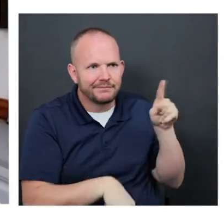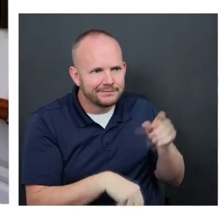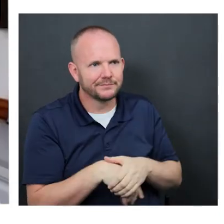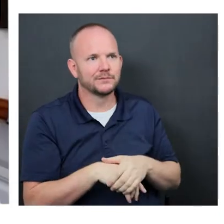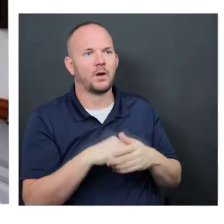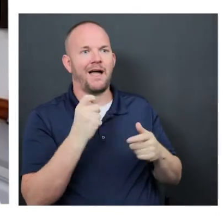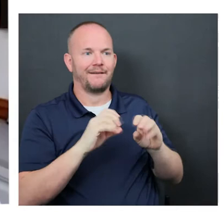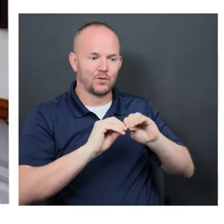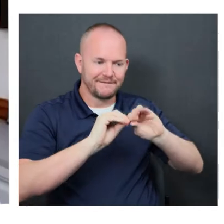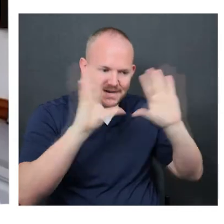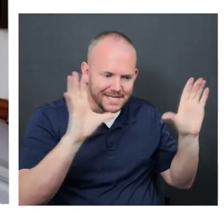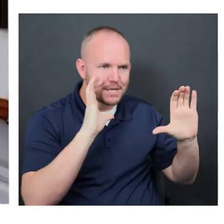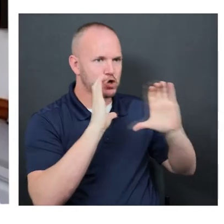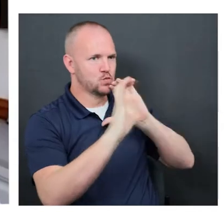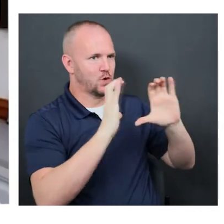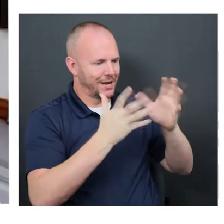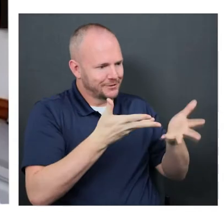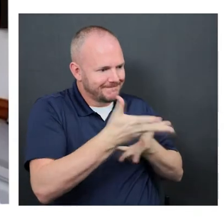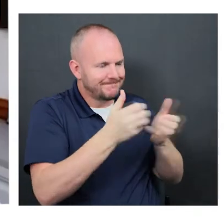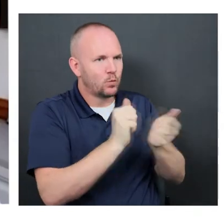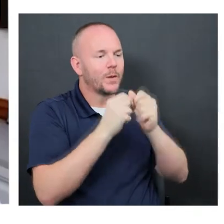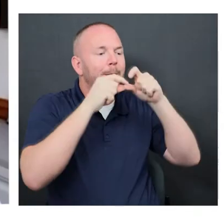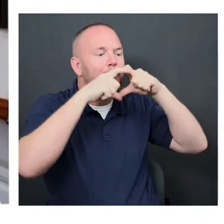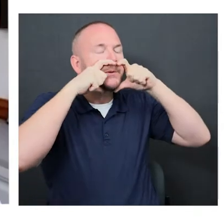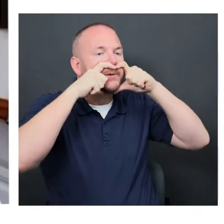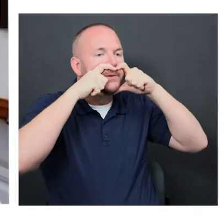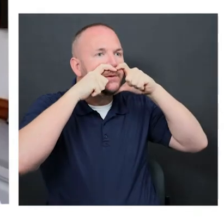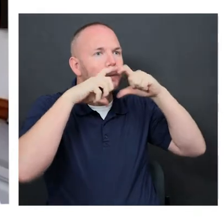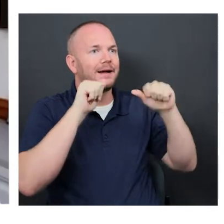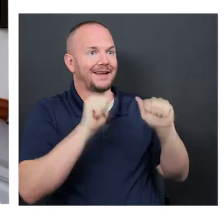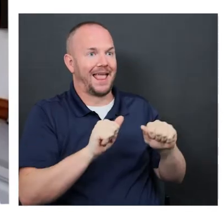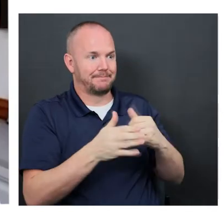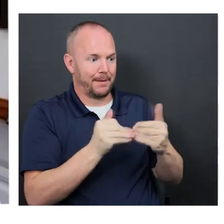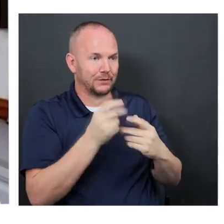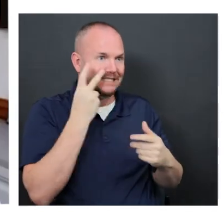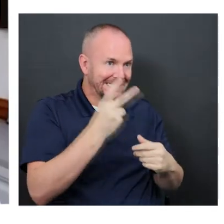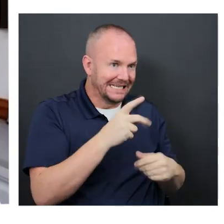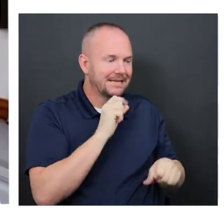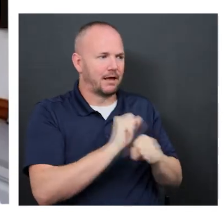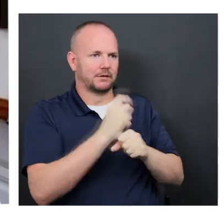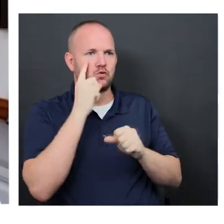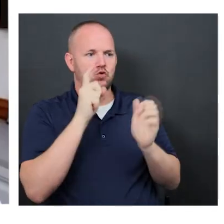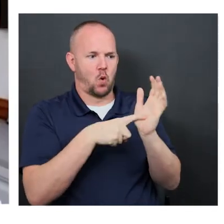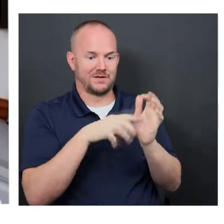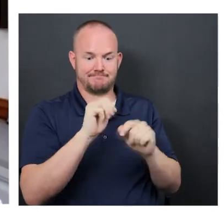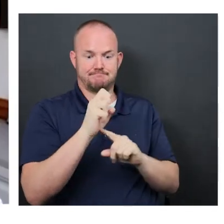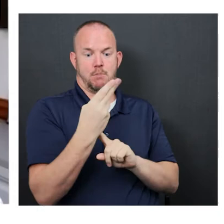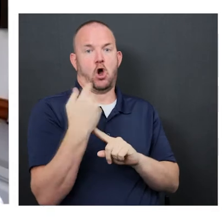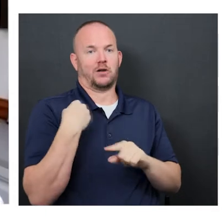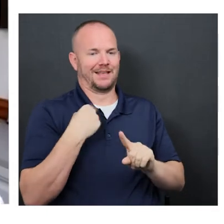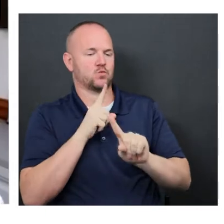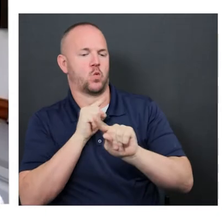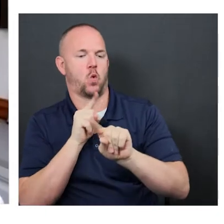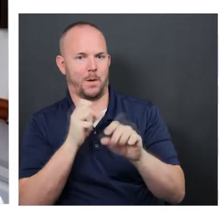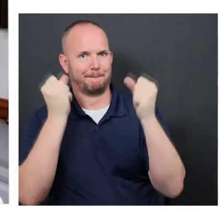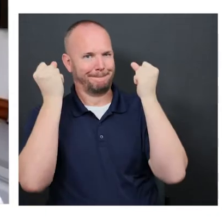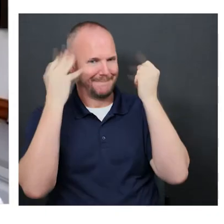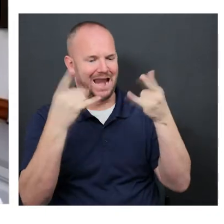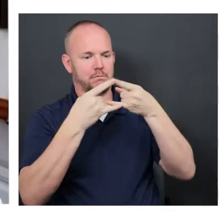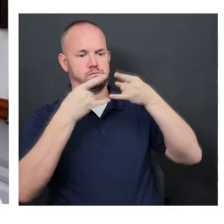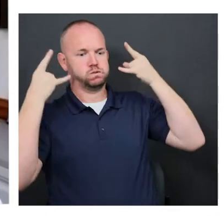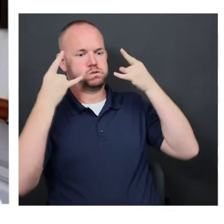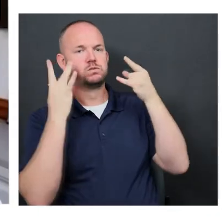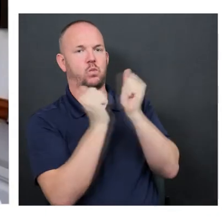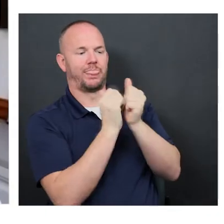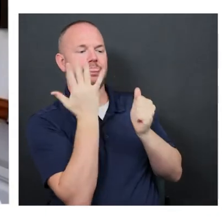So we got clear communicator masks. In March, I started ordering all this. If I could give people a piece of advice